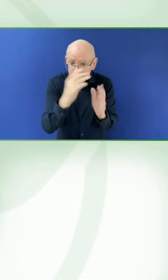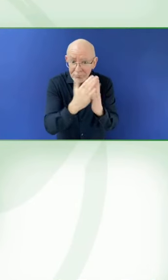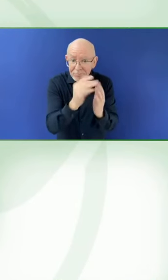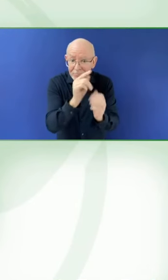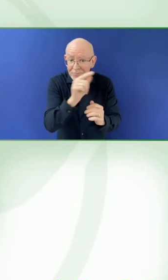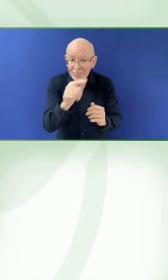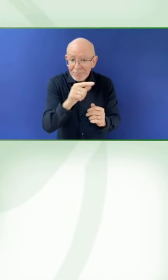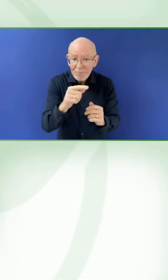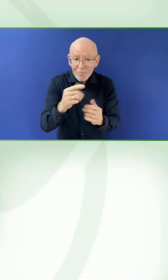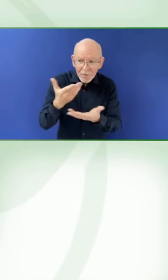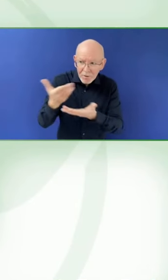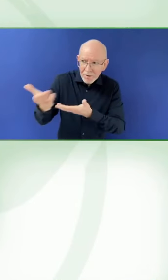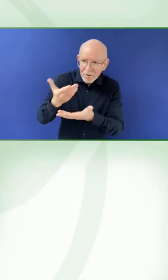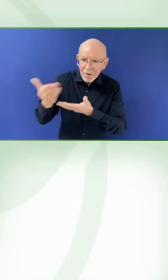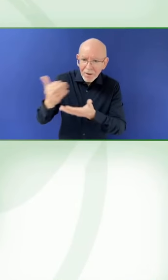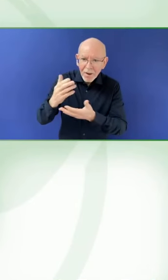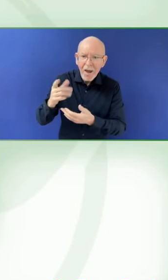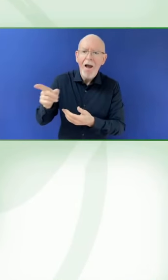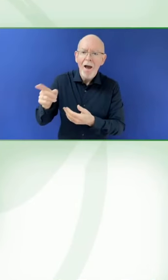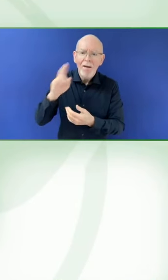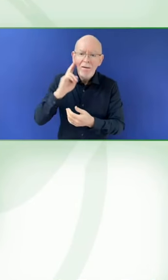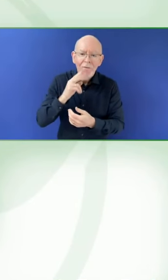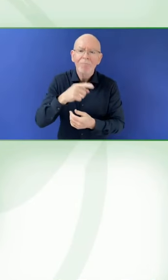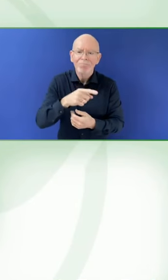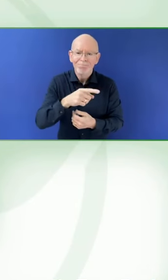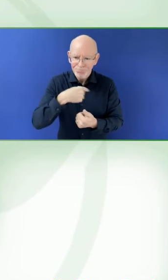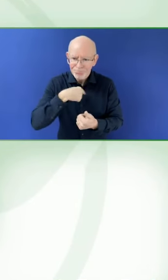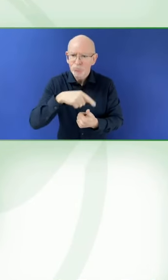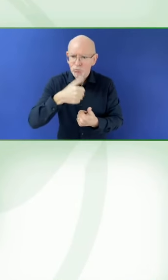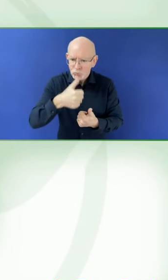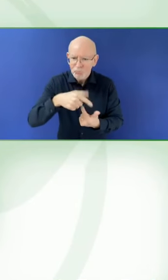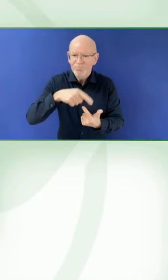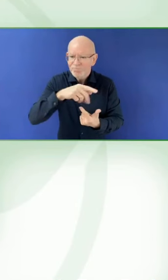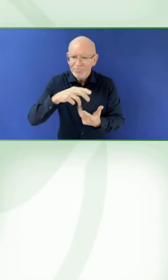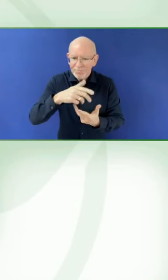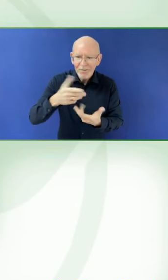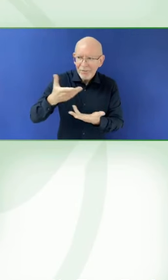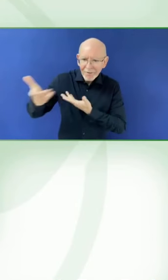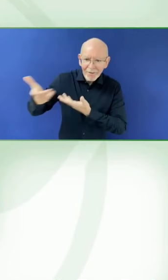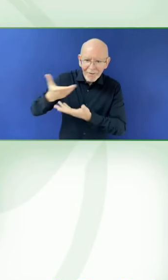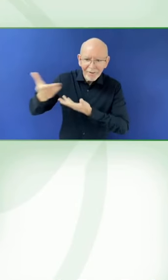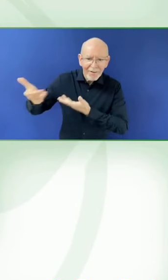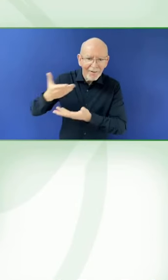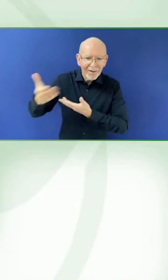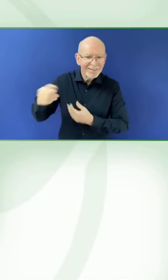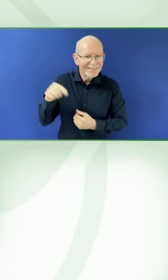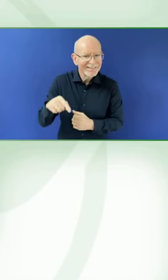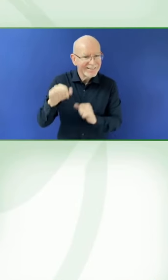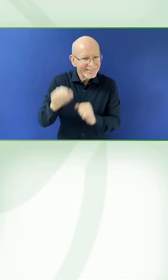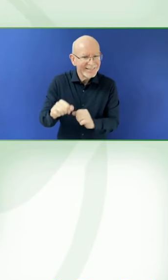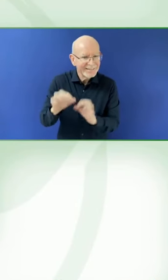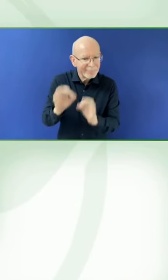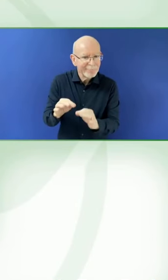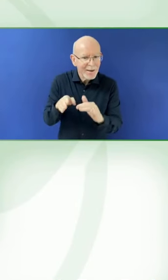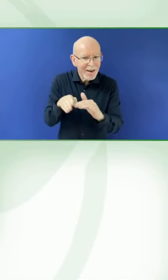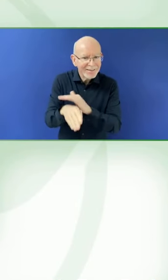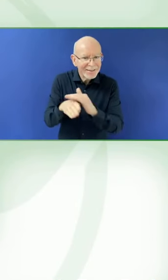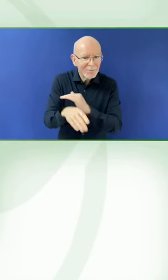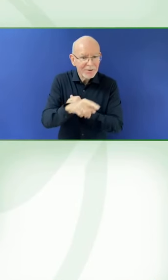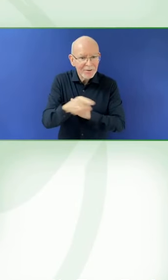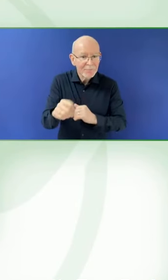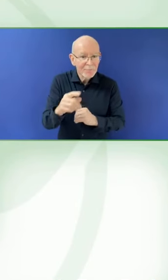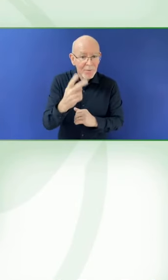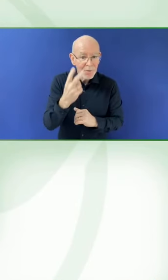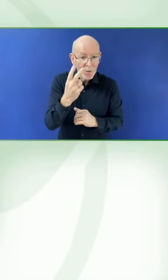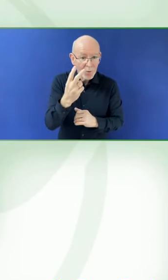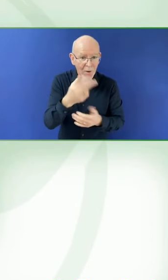develop their reading and writing skills, both in written language and in sign language. We really want all of our